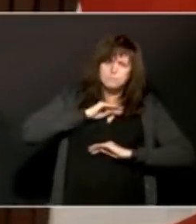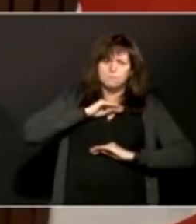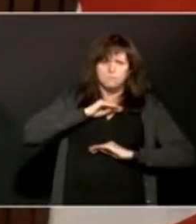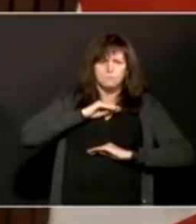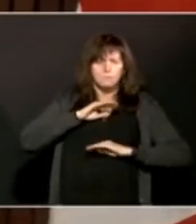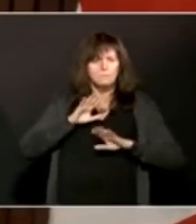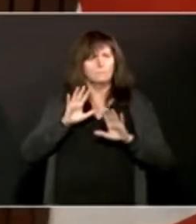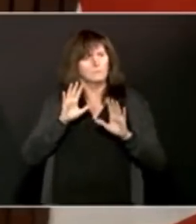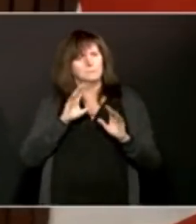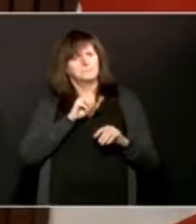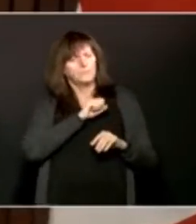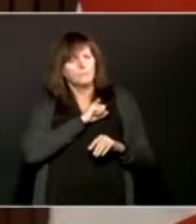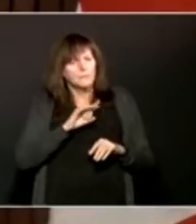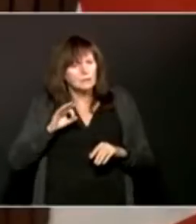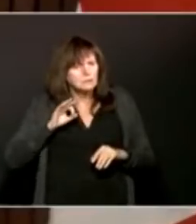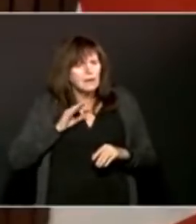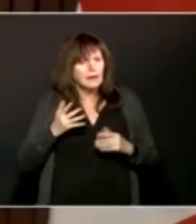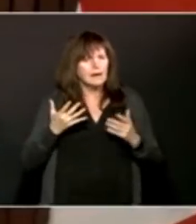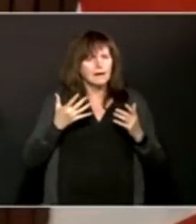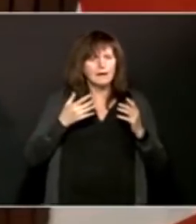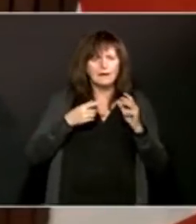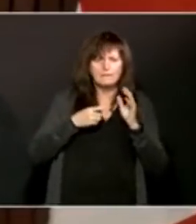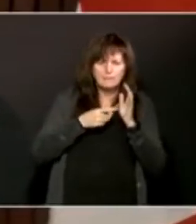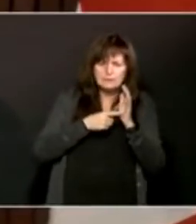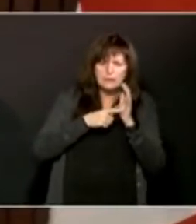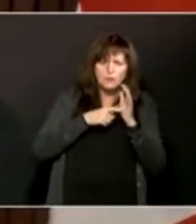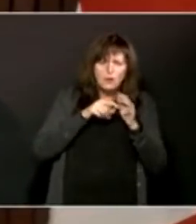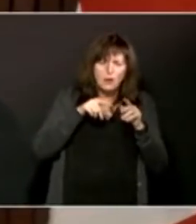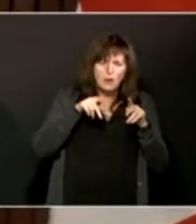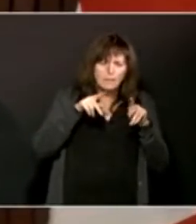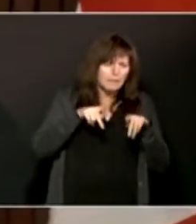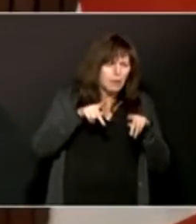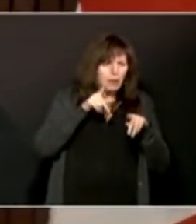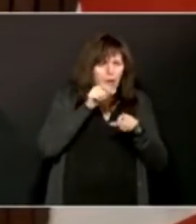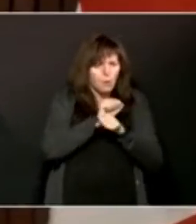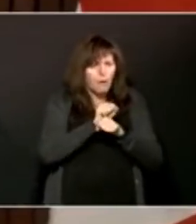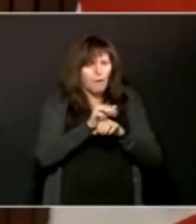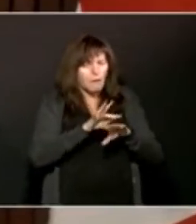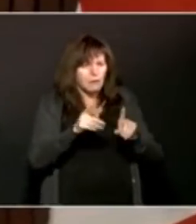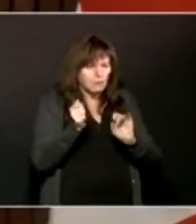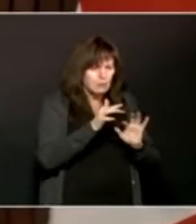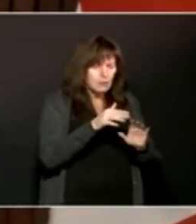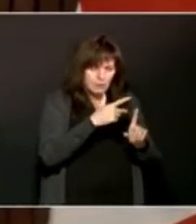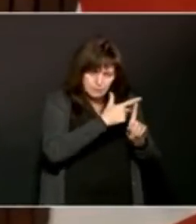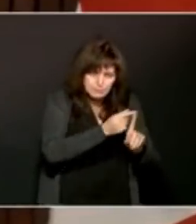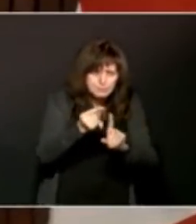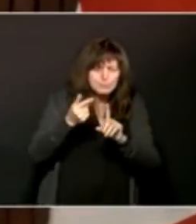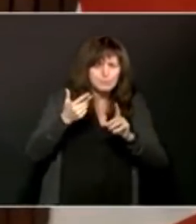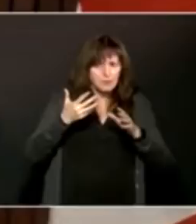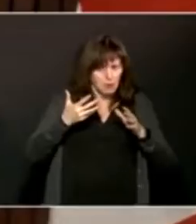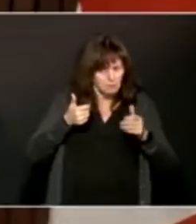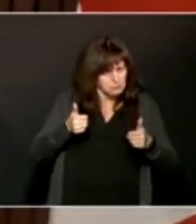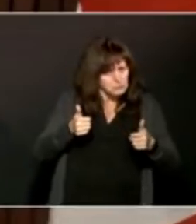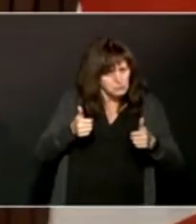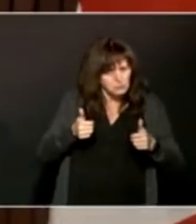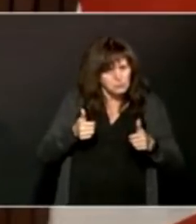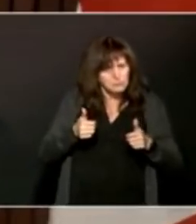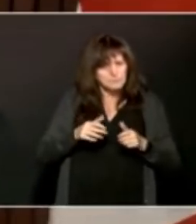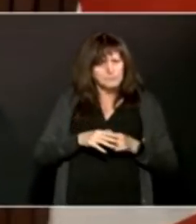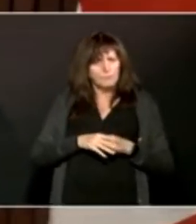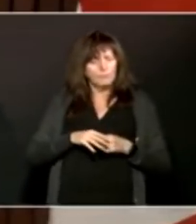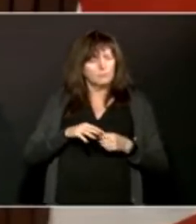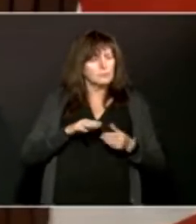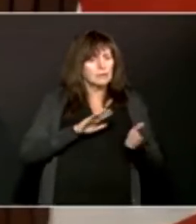the essential caregivers. And the data the science table has put forward has shown that the deaths have gone down significantly,